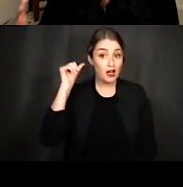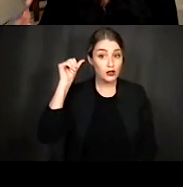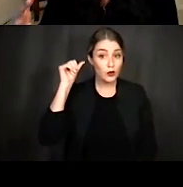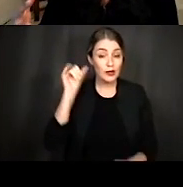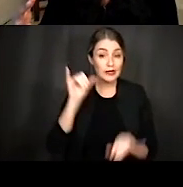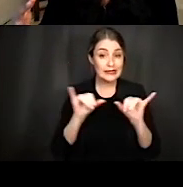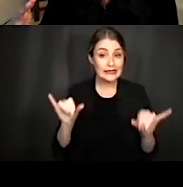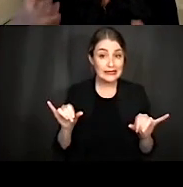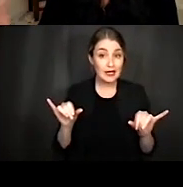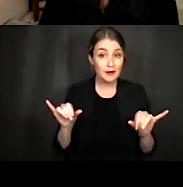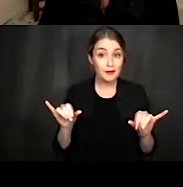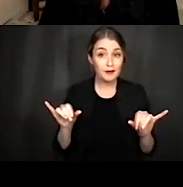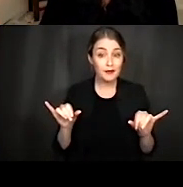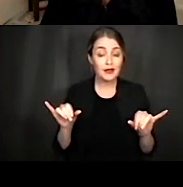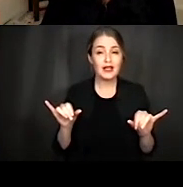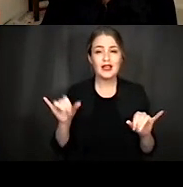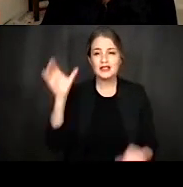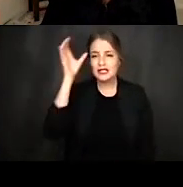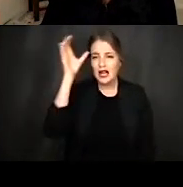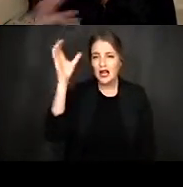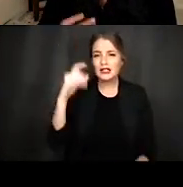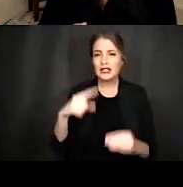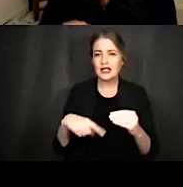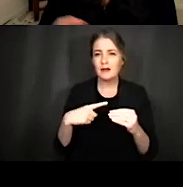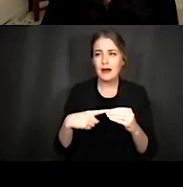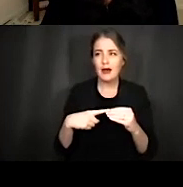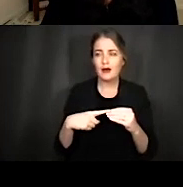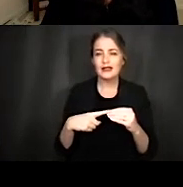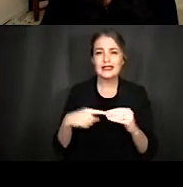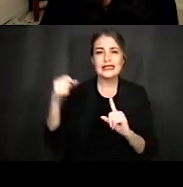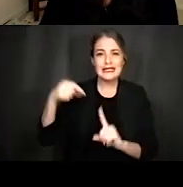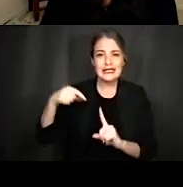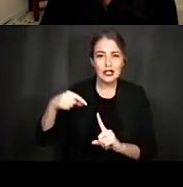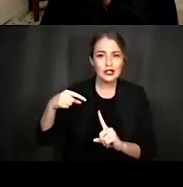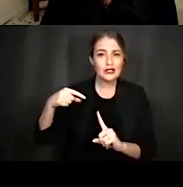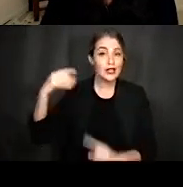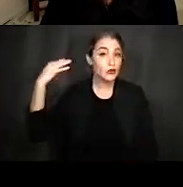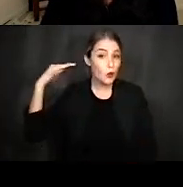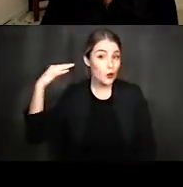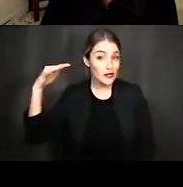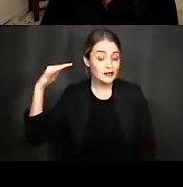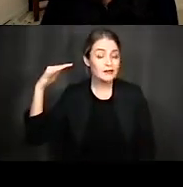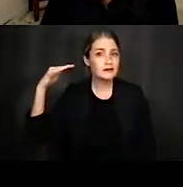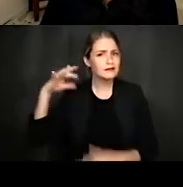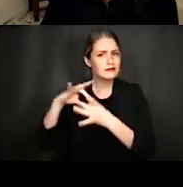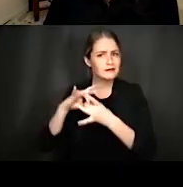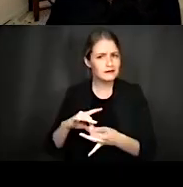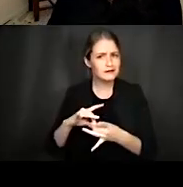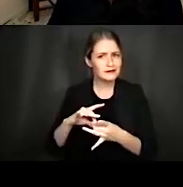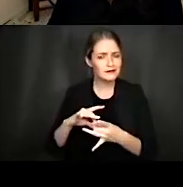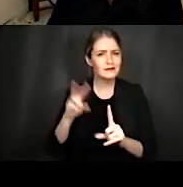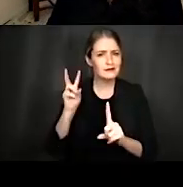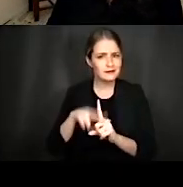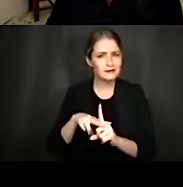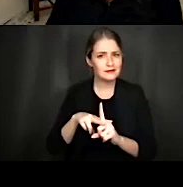concept of discussing signals and noise is particularly relevant. And that's